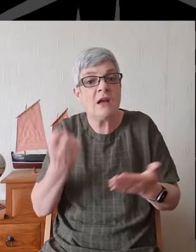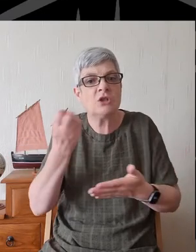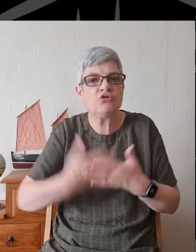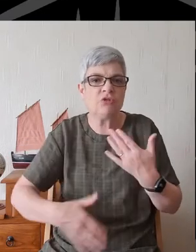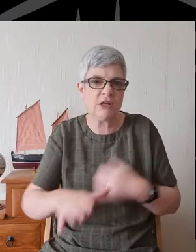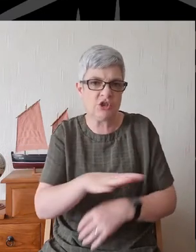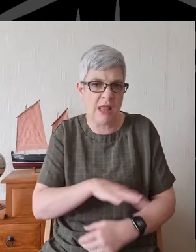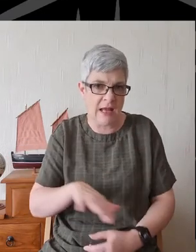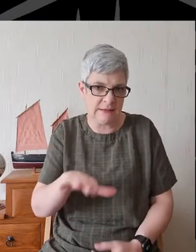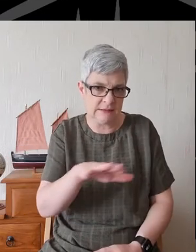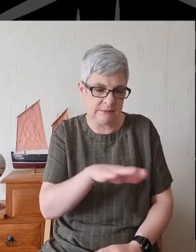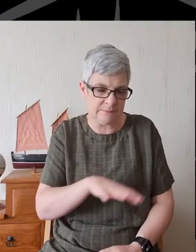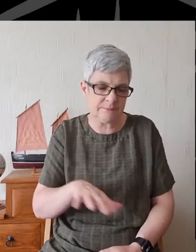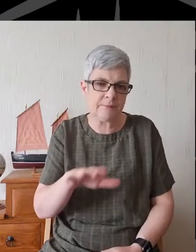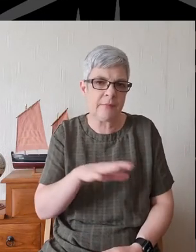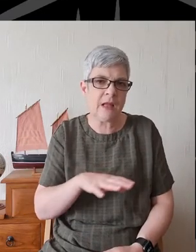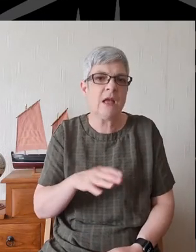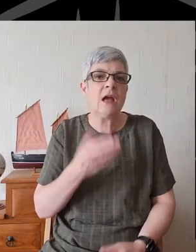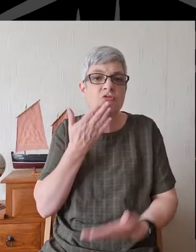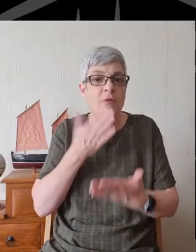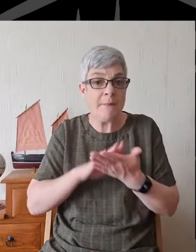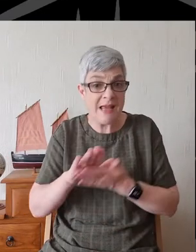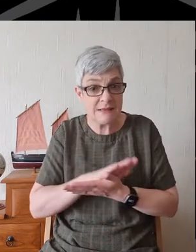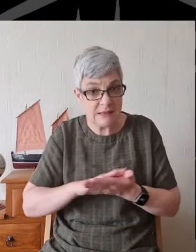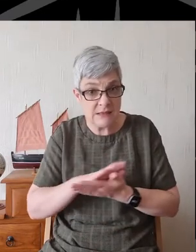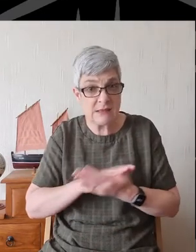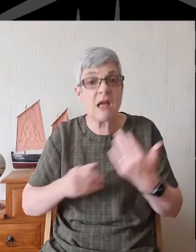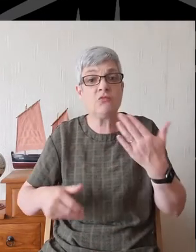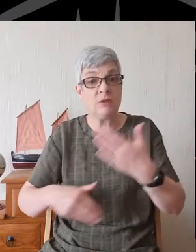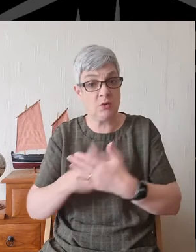and keep both repentance and renewal